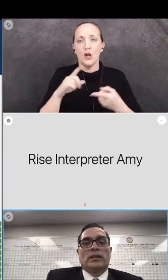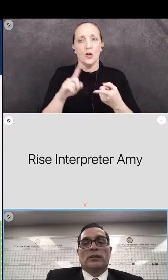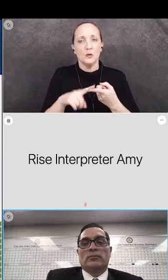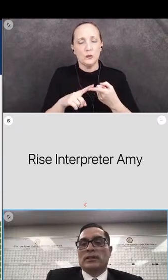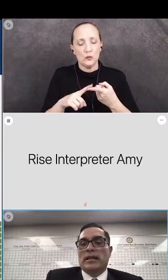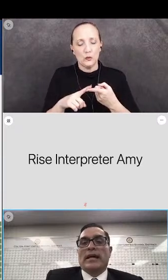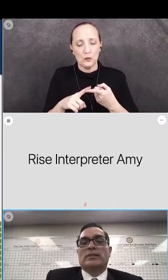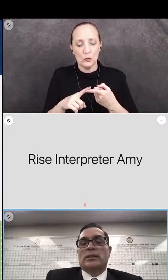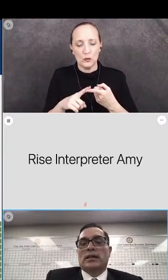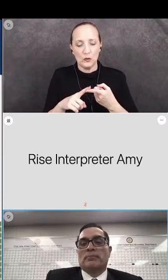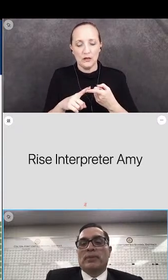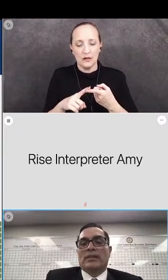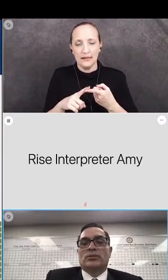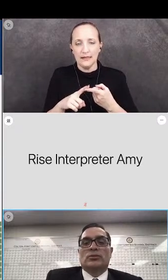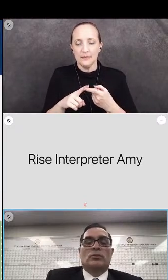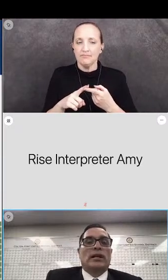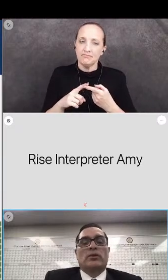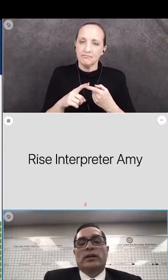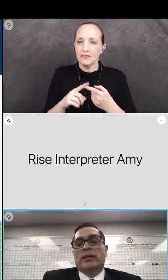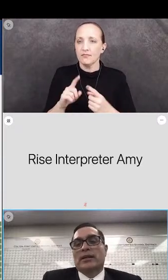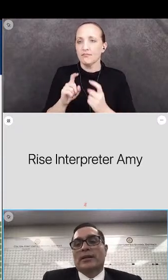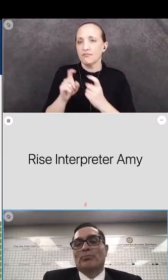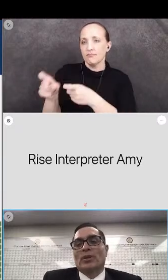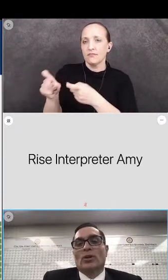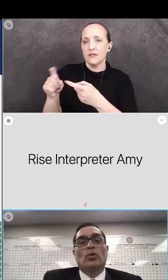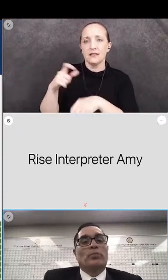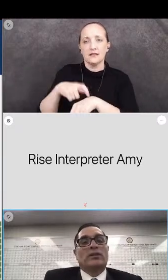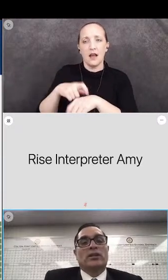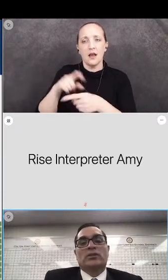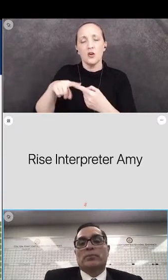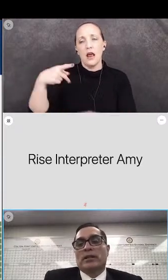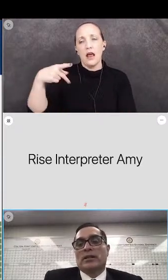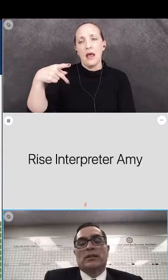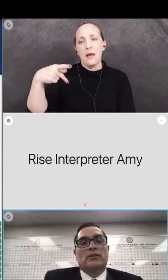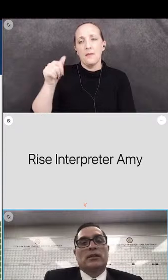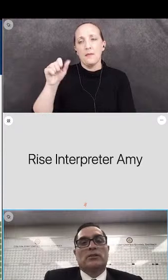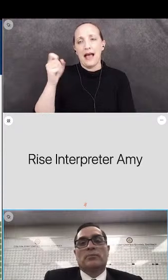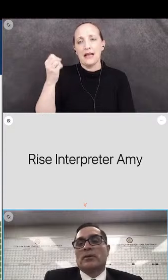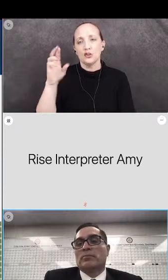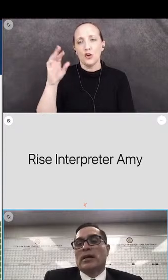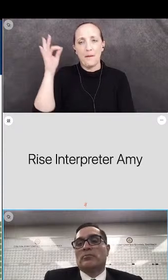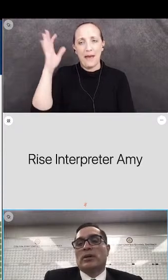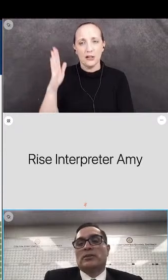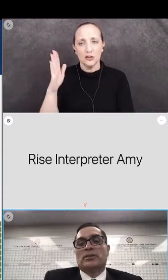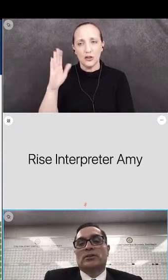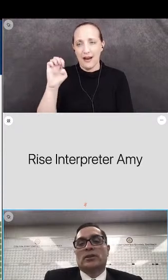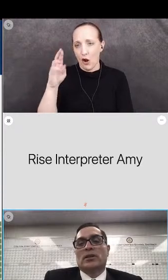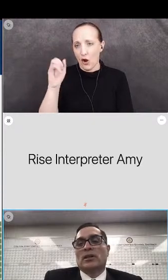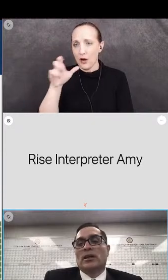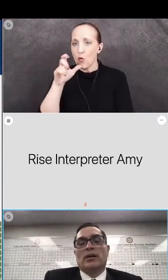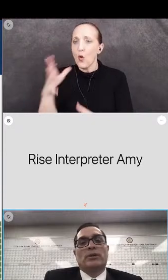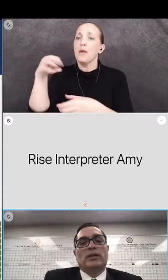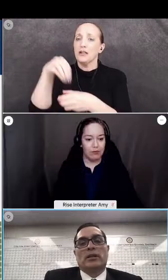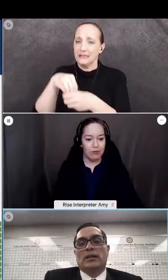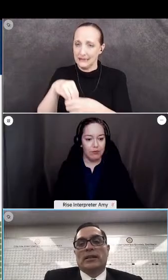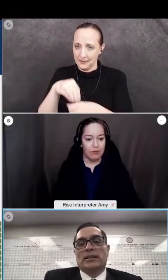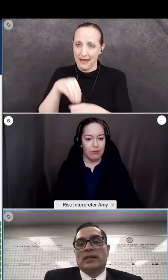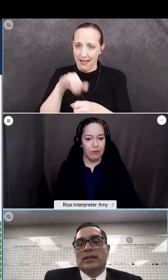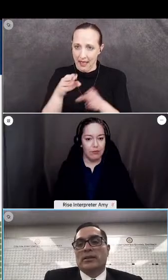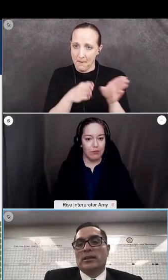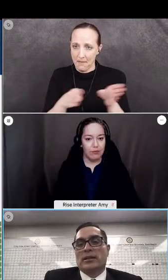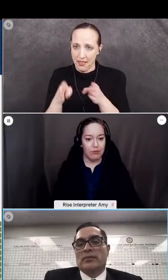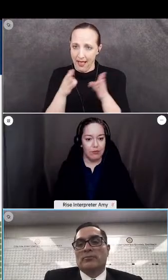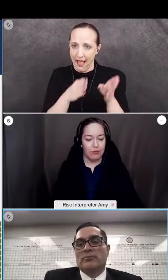really task Pastor Eric, who participated in the DSDP planning process. I want to